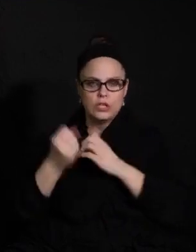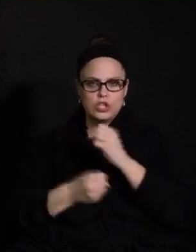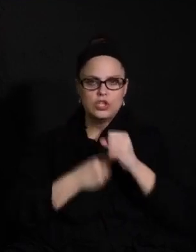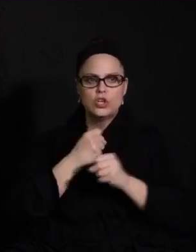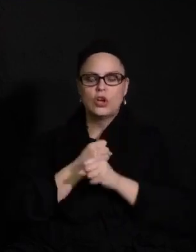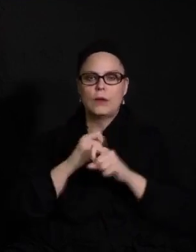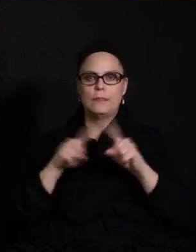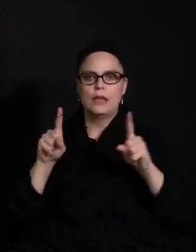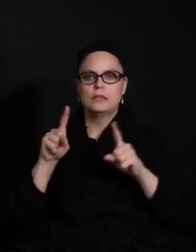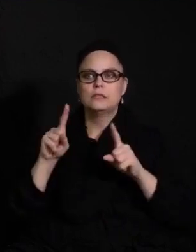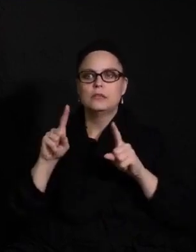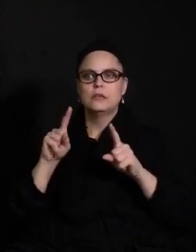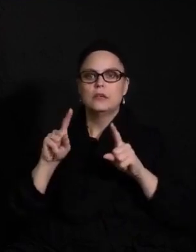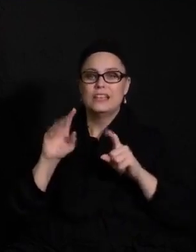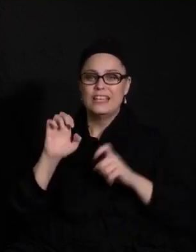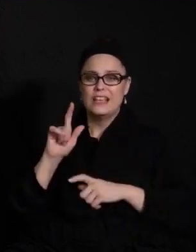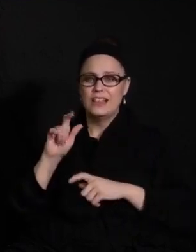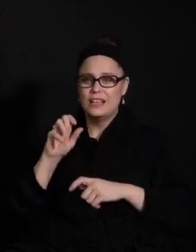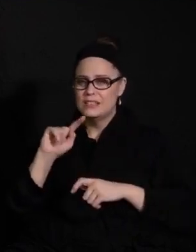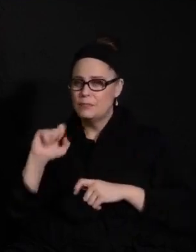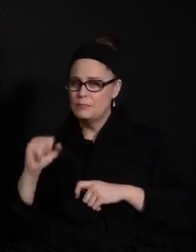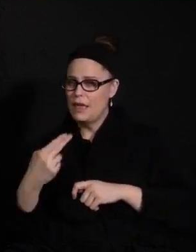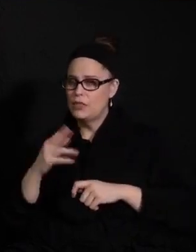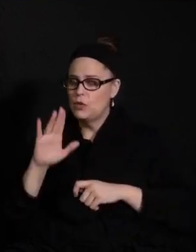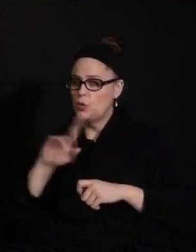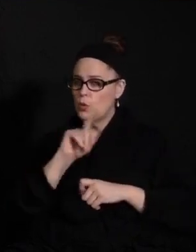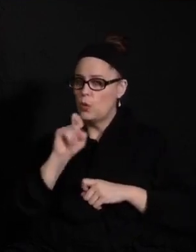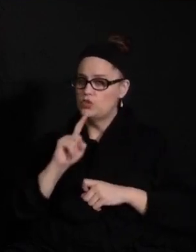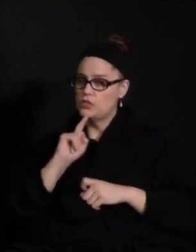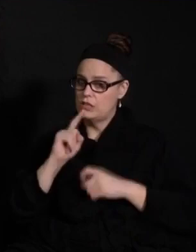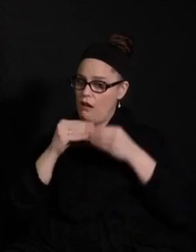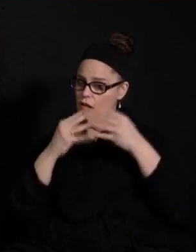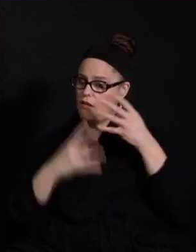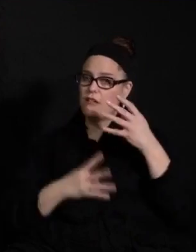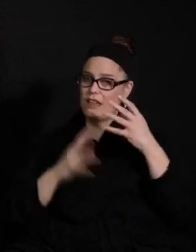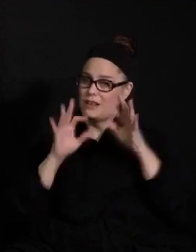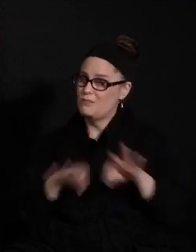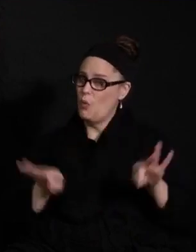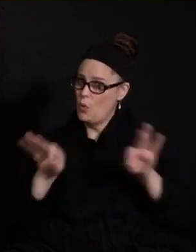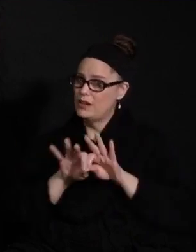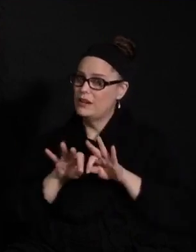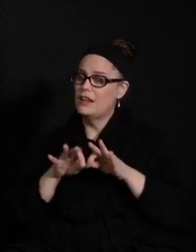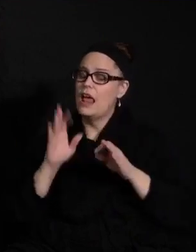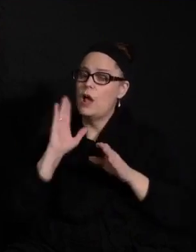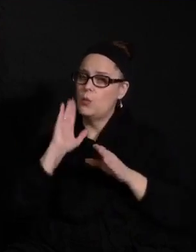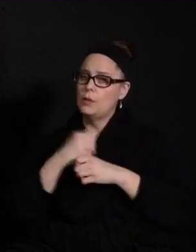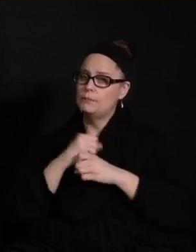But Elizabeth, your questions are very important and I'll make sure that you get a response to each of them.